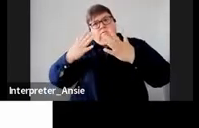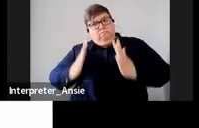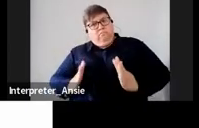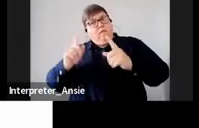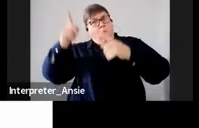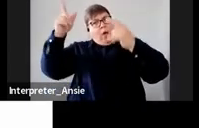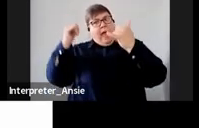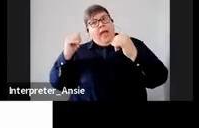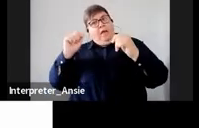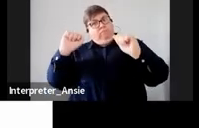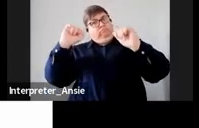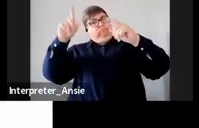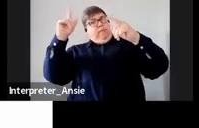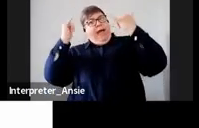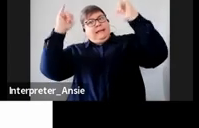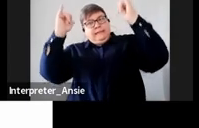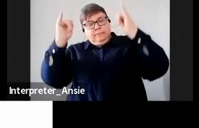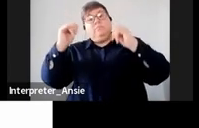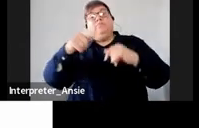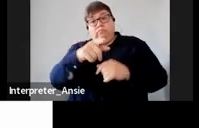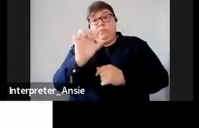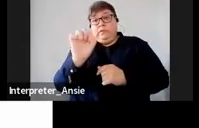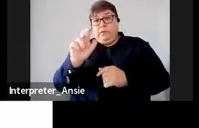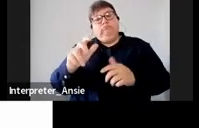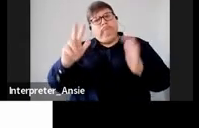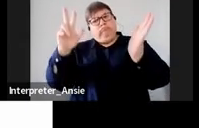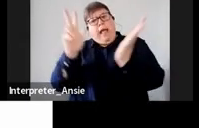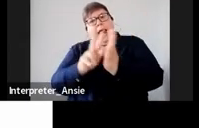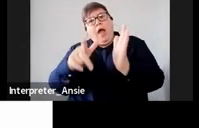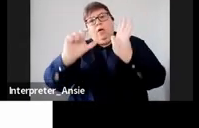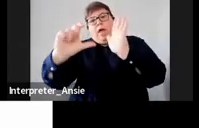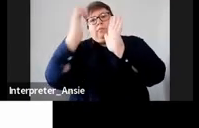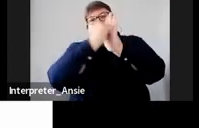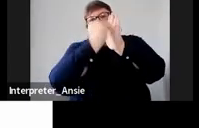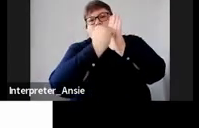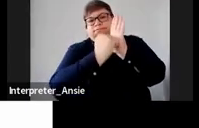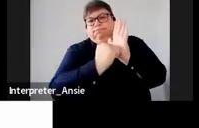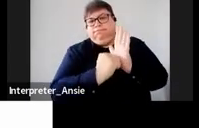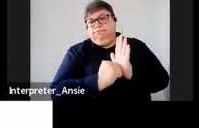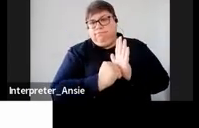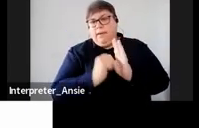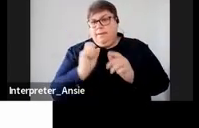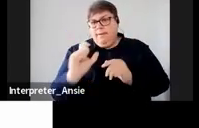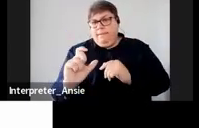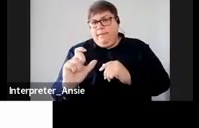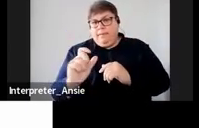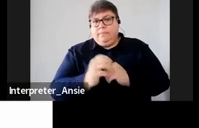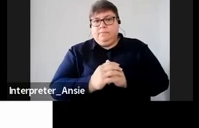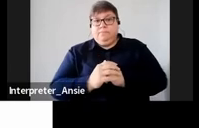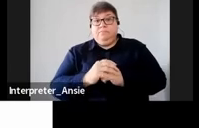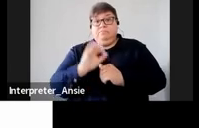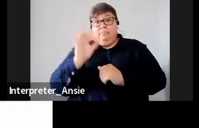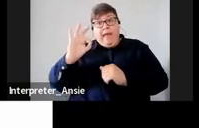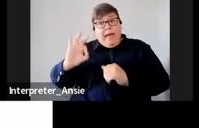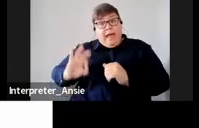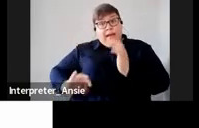allows you to include all those type of deductions or expenses and income tax return may